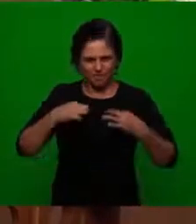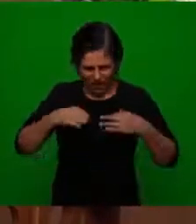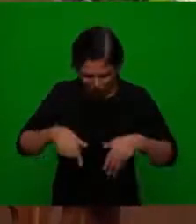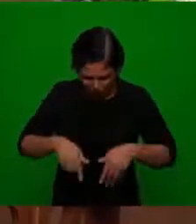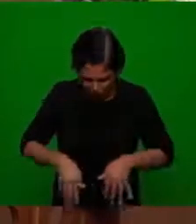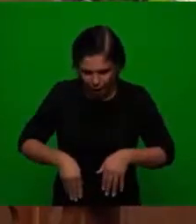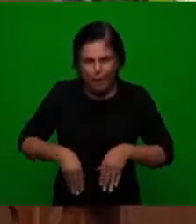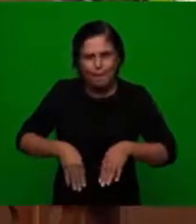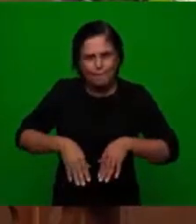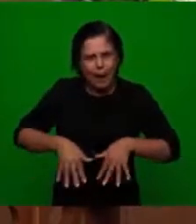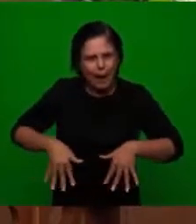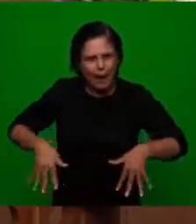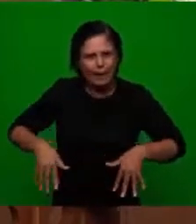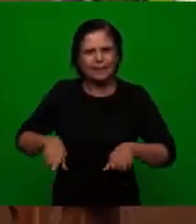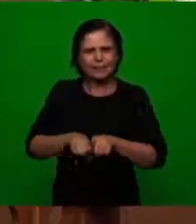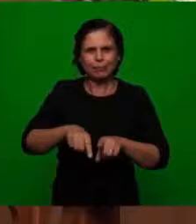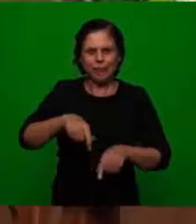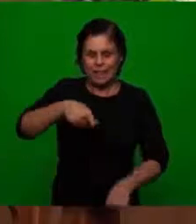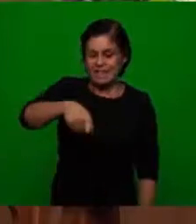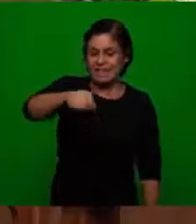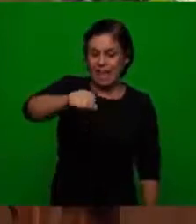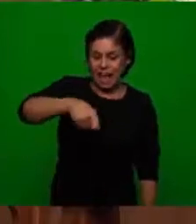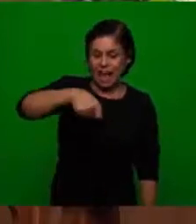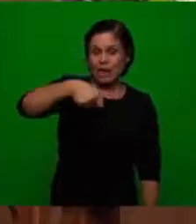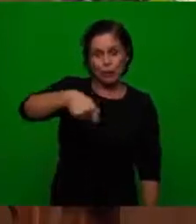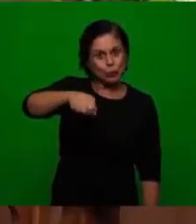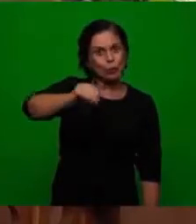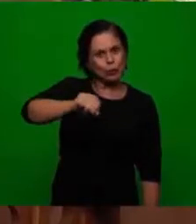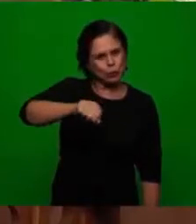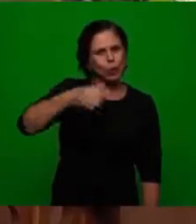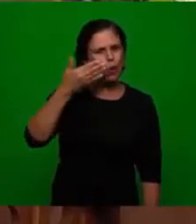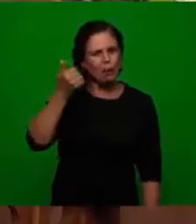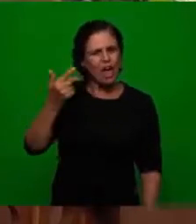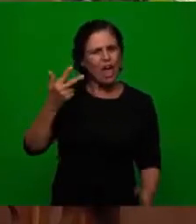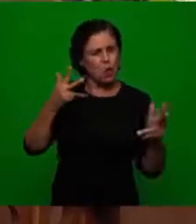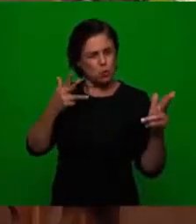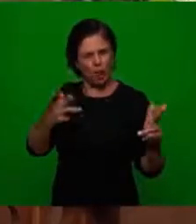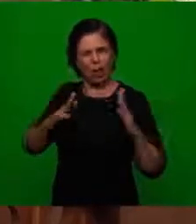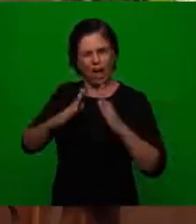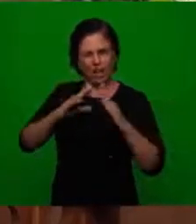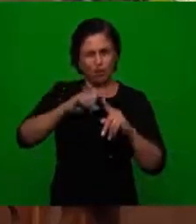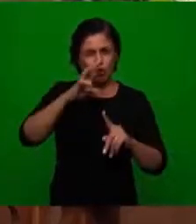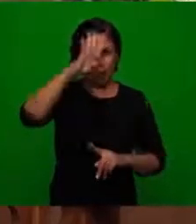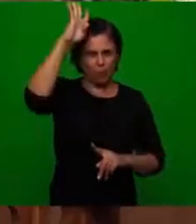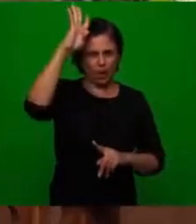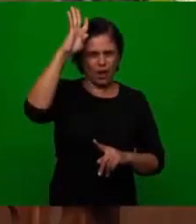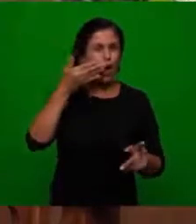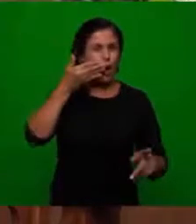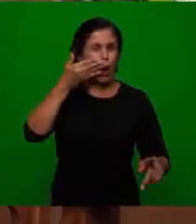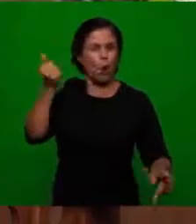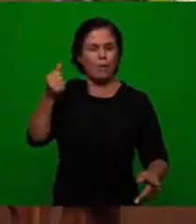bell like the holy priest used to use the frankincense that the priest used they